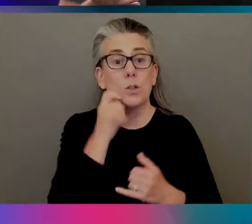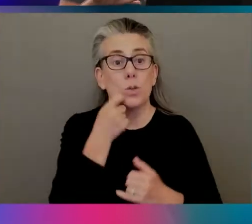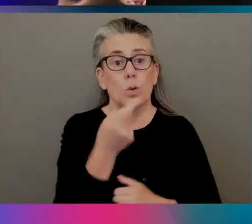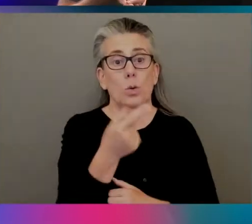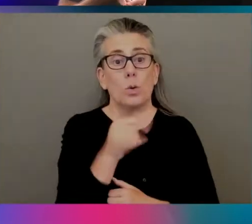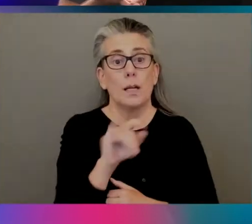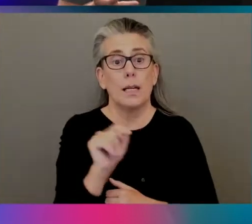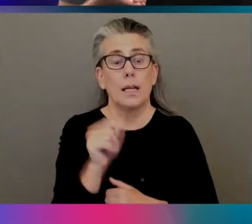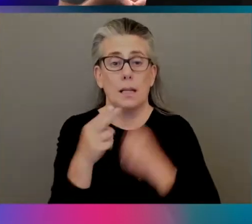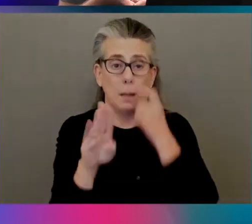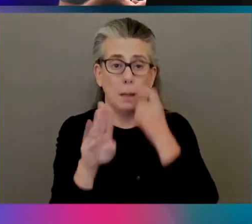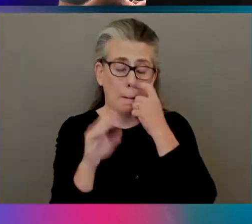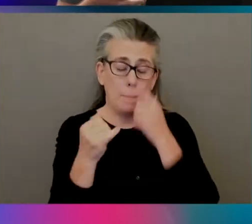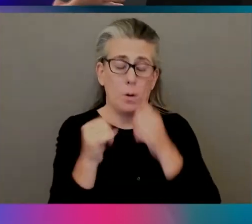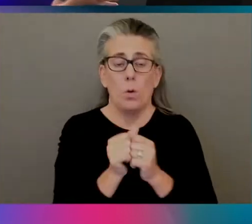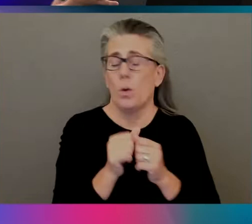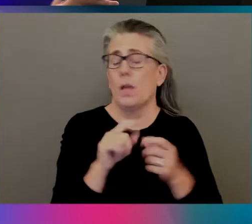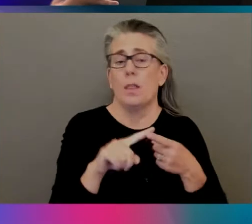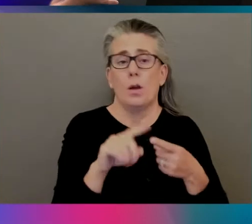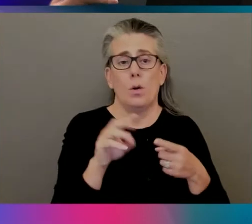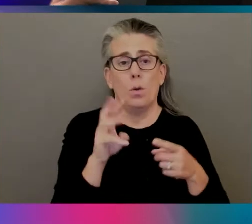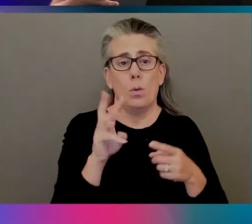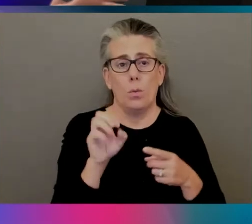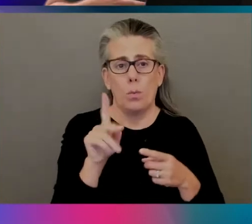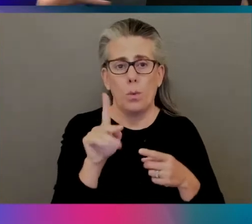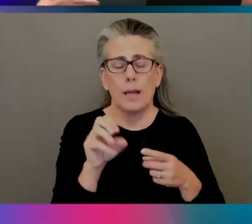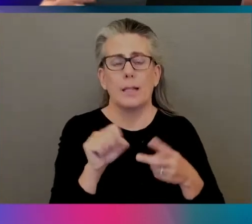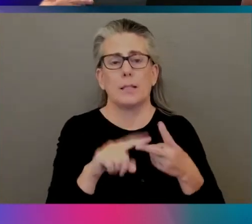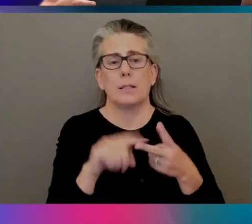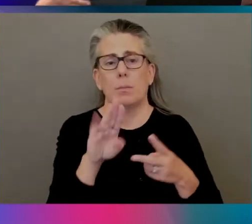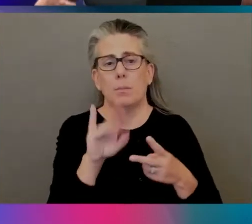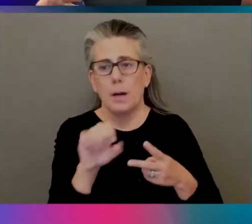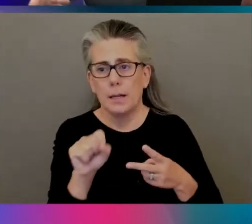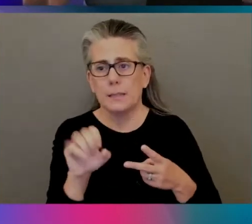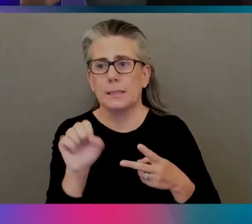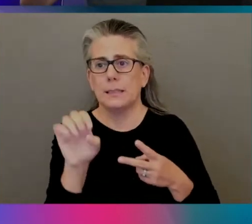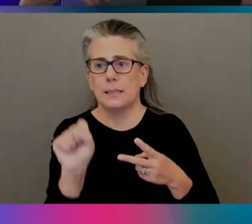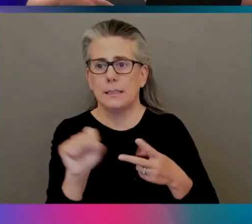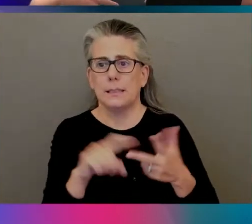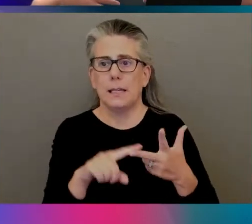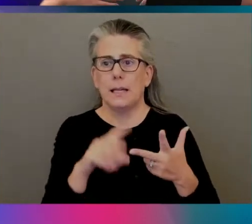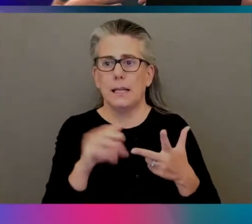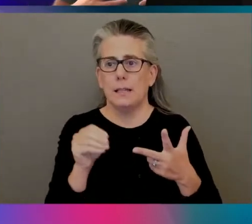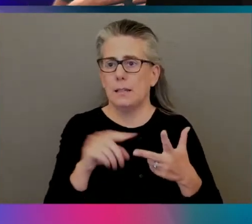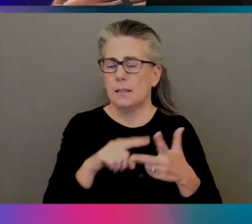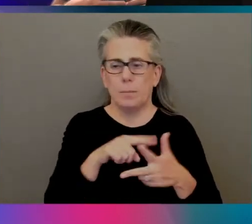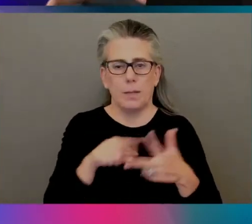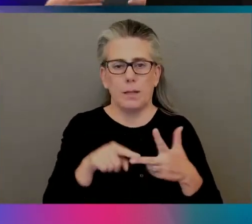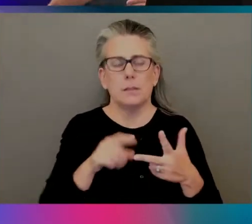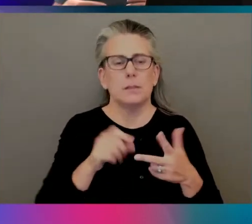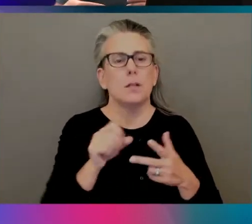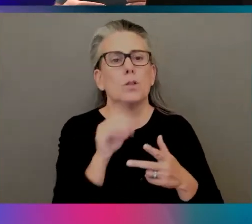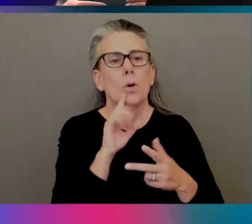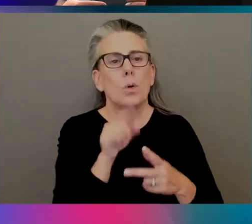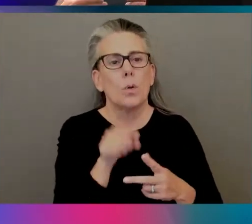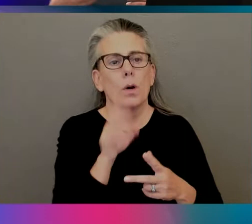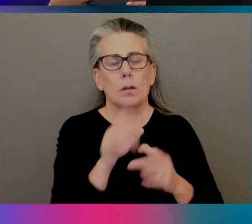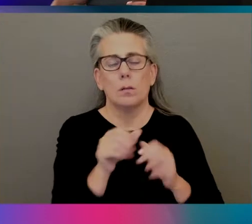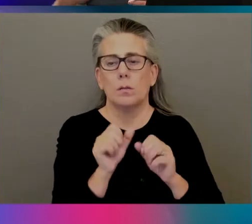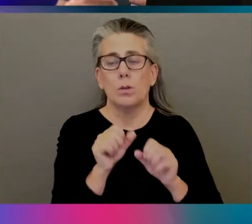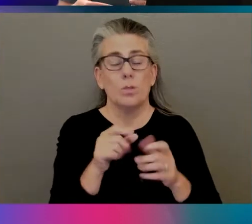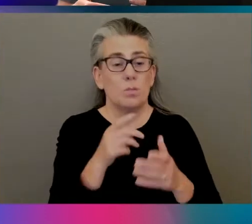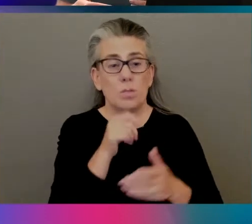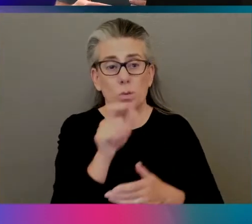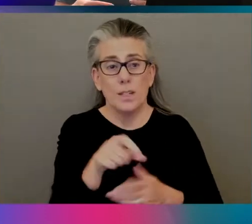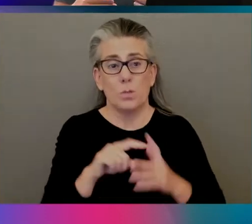biases, hugging face, and TensorFlow Hub all having great repositories of models that you could just pull down. So you maybe don't need to start with training if you're